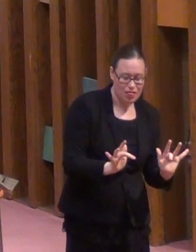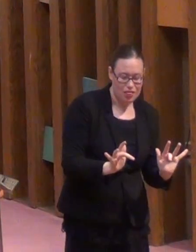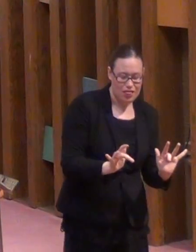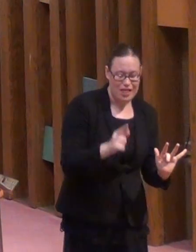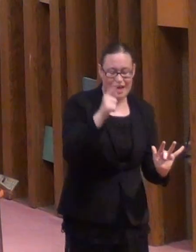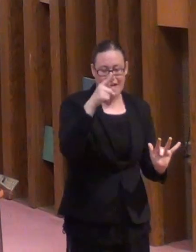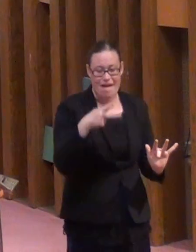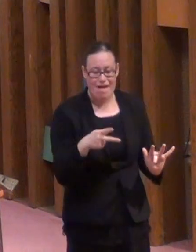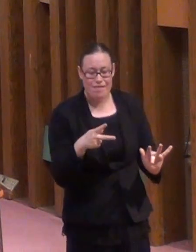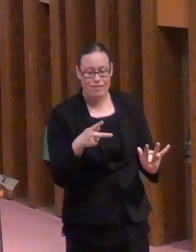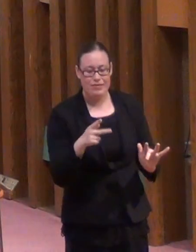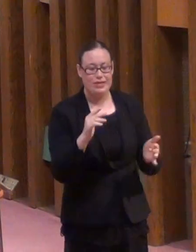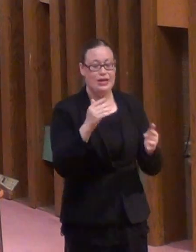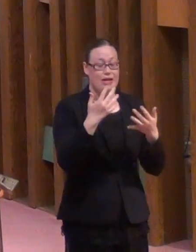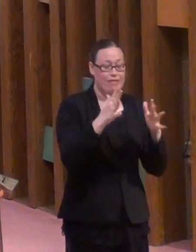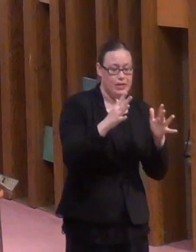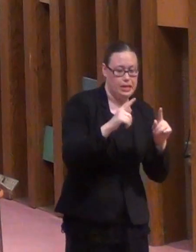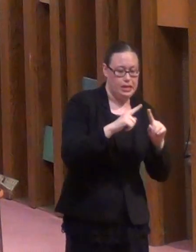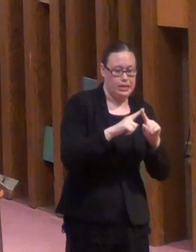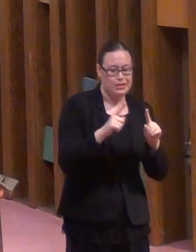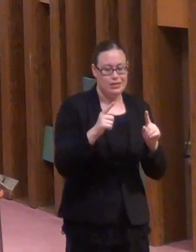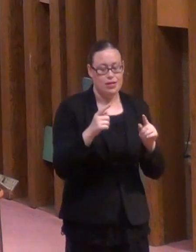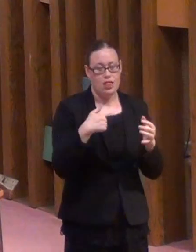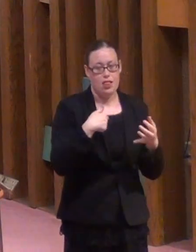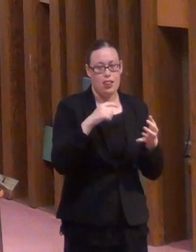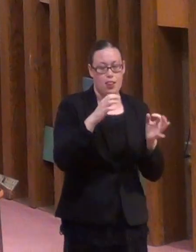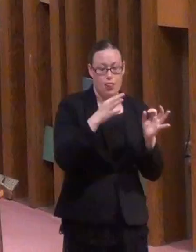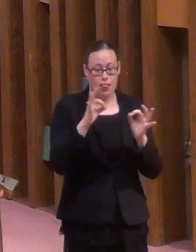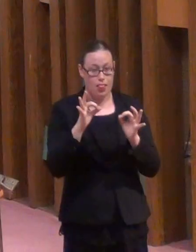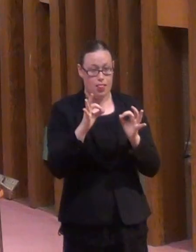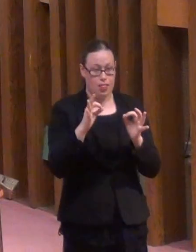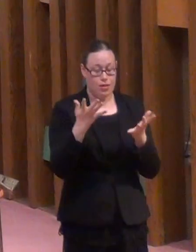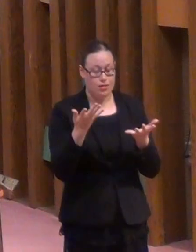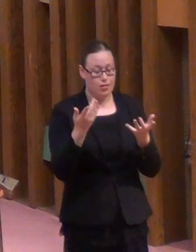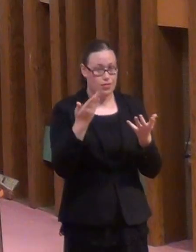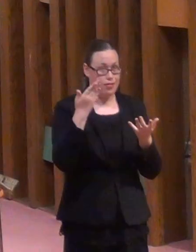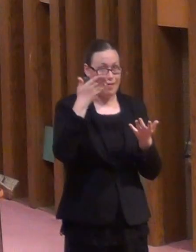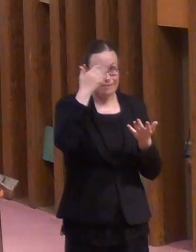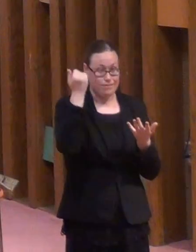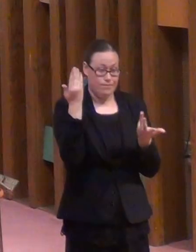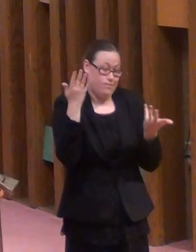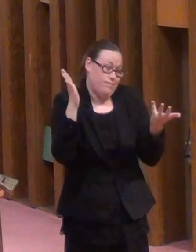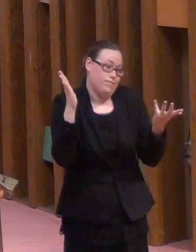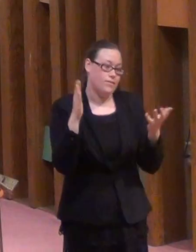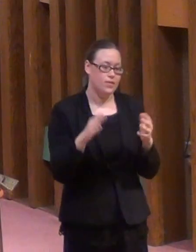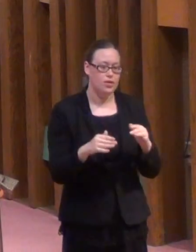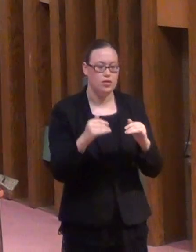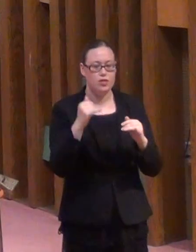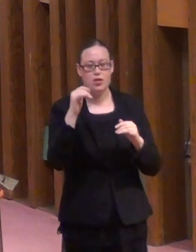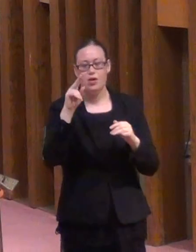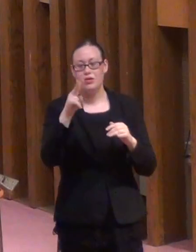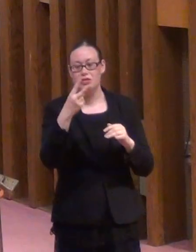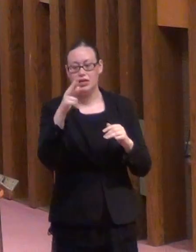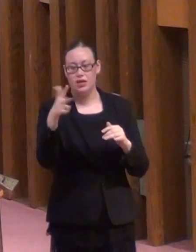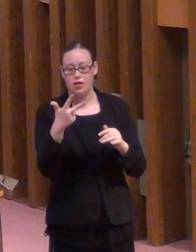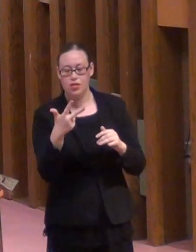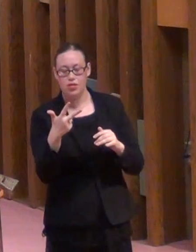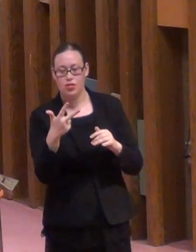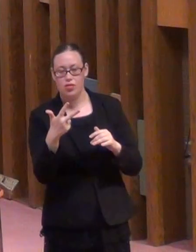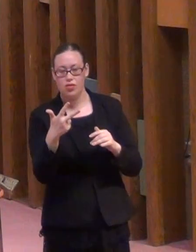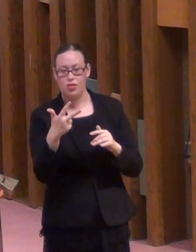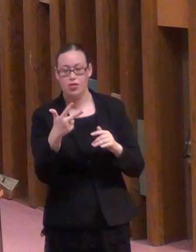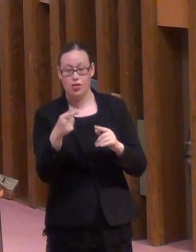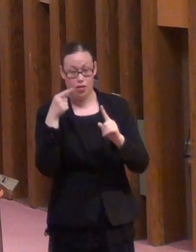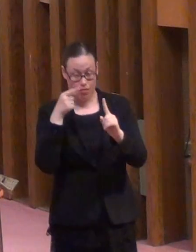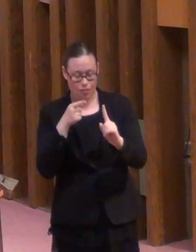distracted somehow. So, what I'll suggest is that in the second and third points are going underline the